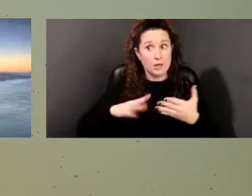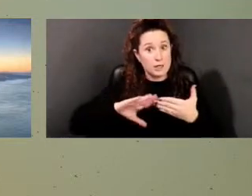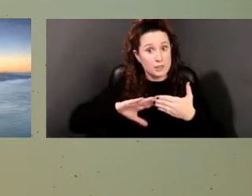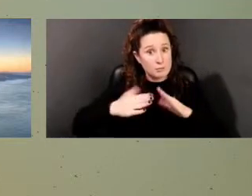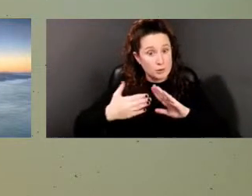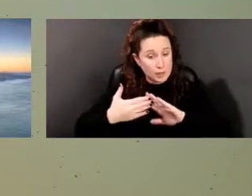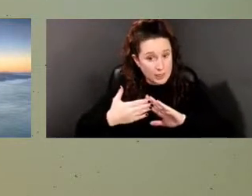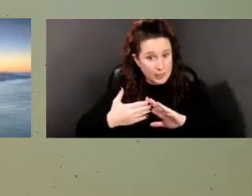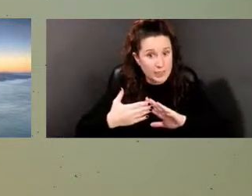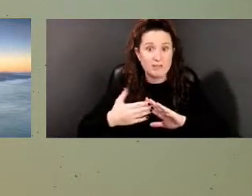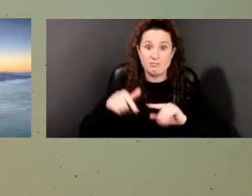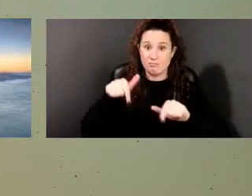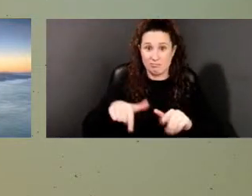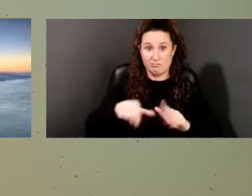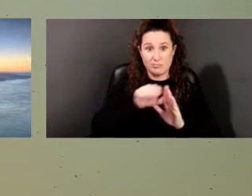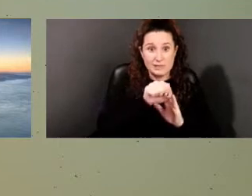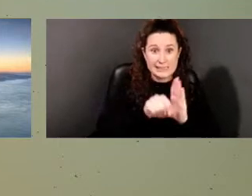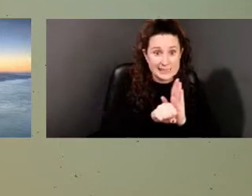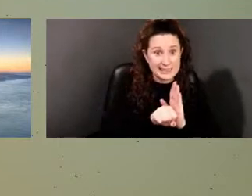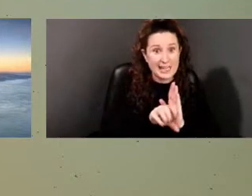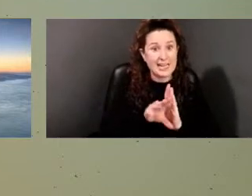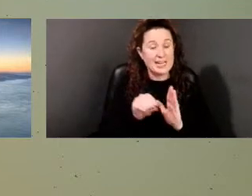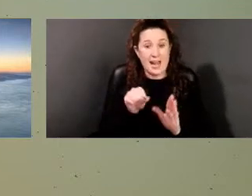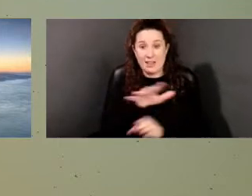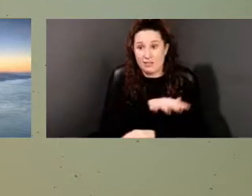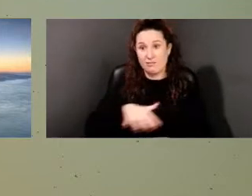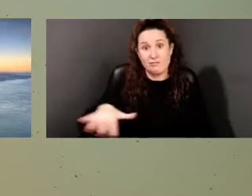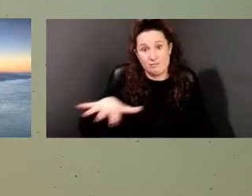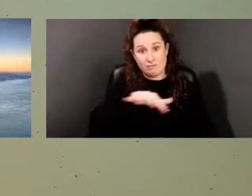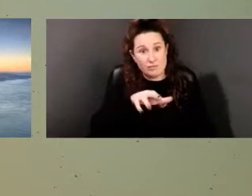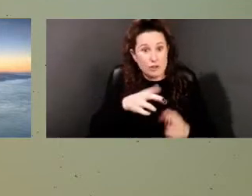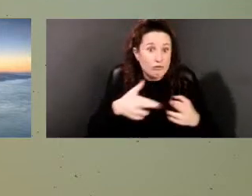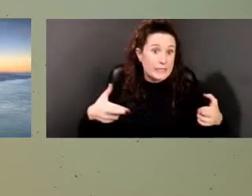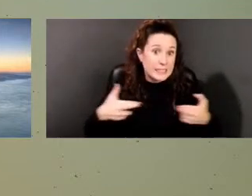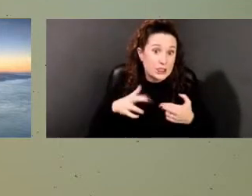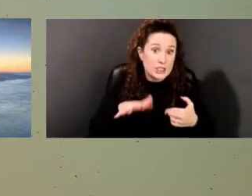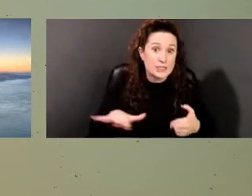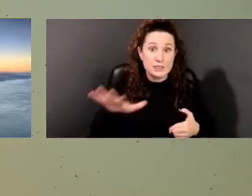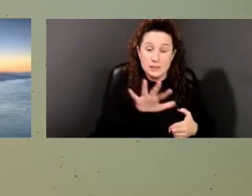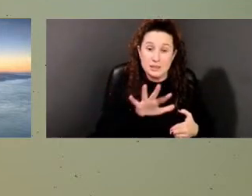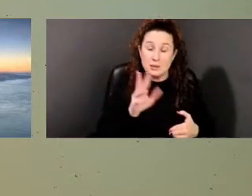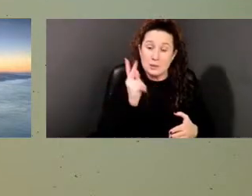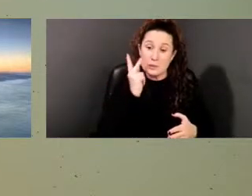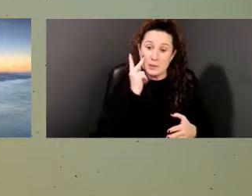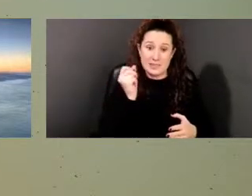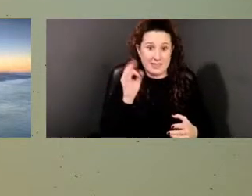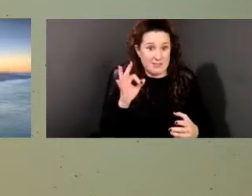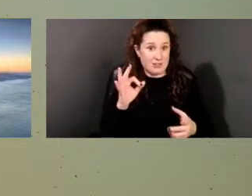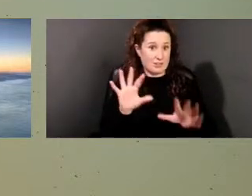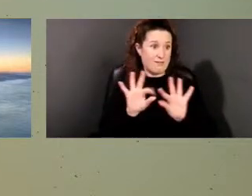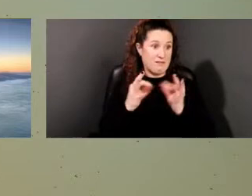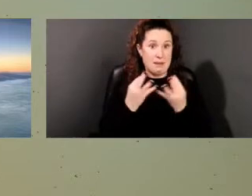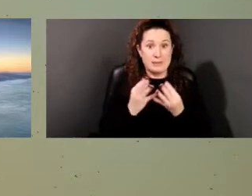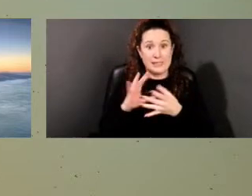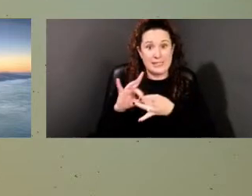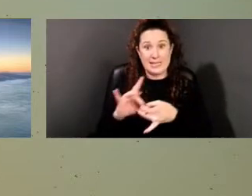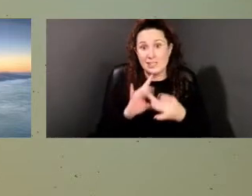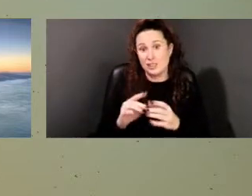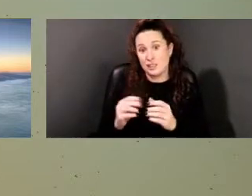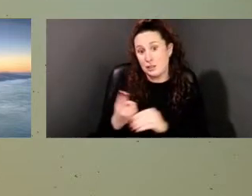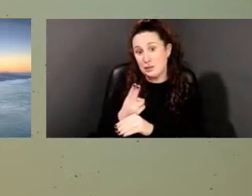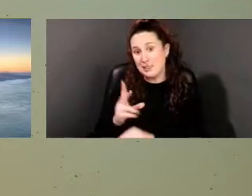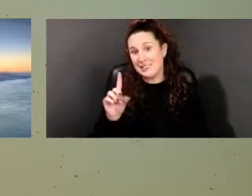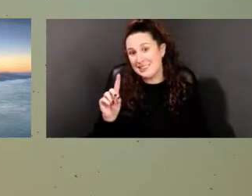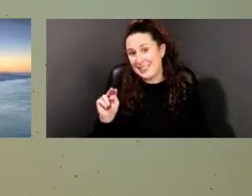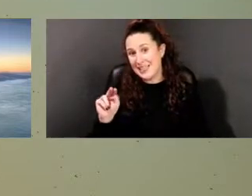and particularly in the region to see if there's a connective family connectivity through DNA. But, obviously,